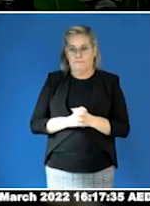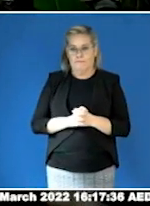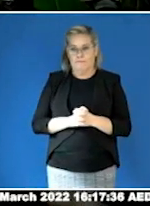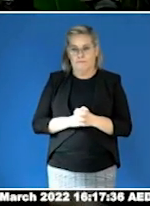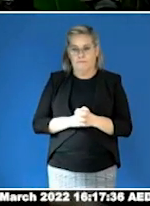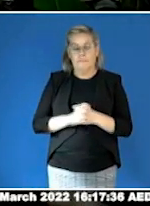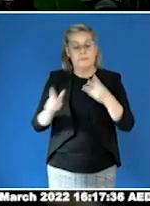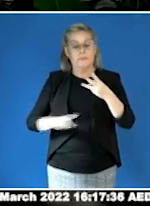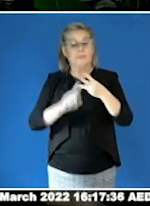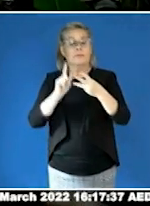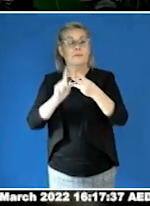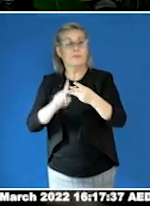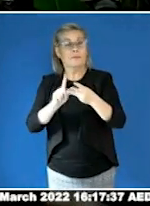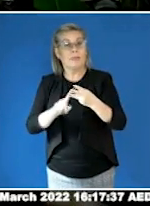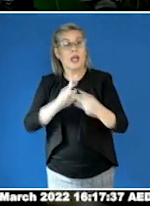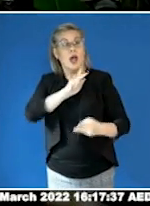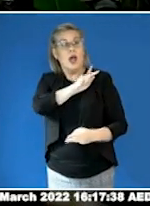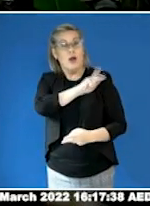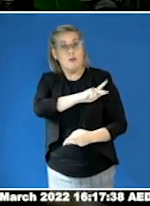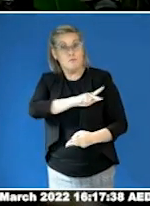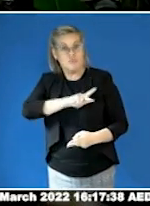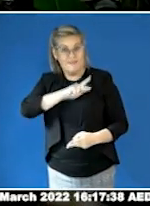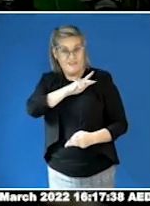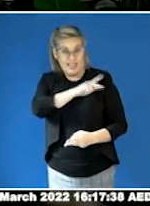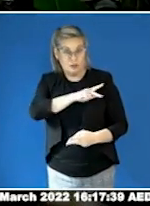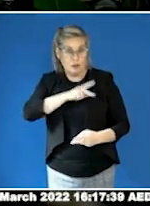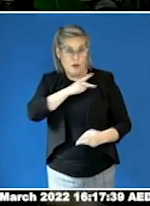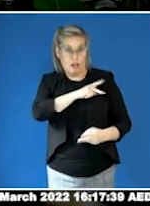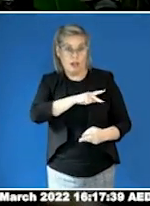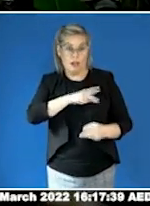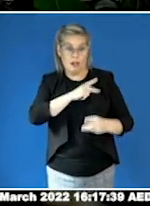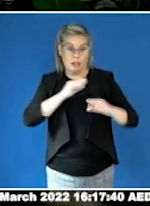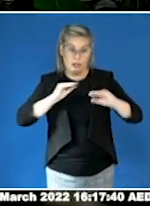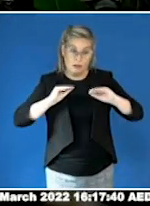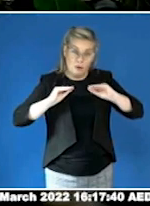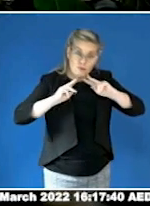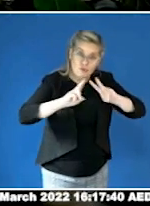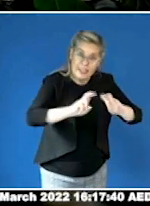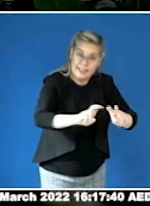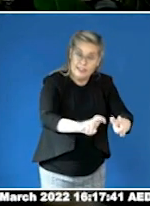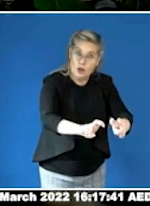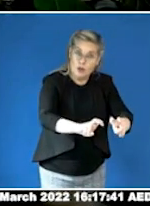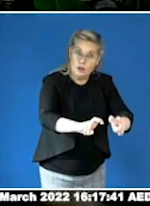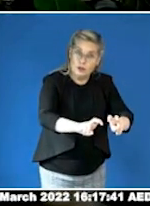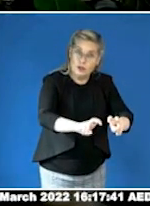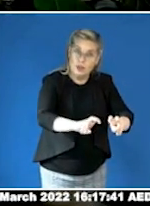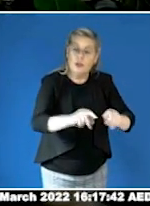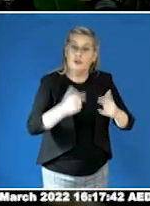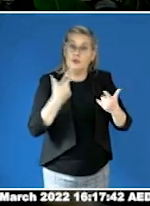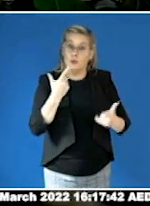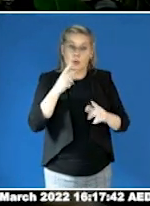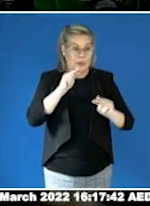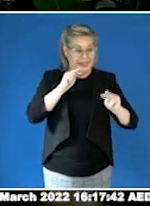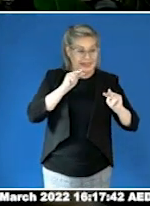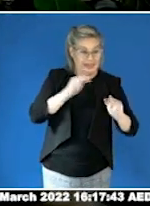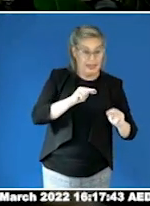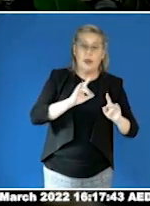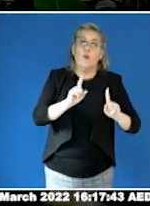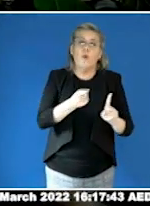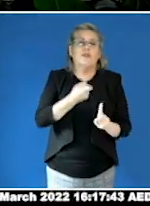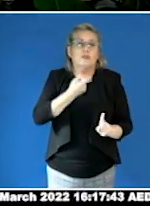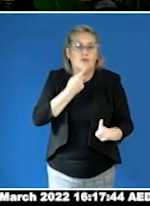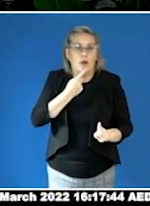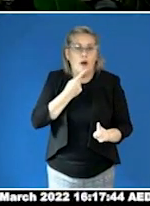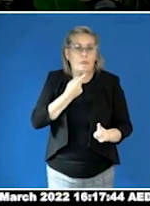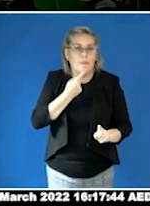experience is needed to understand any link or risk between compliance based autism therapies, including